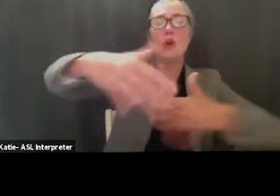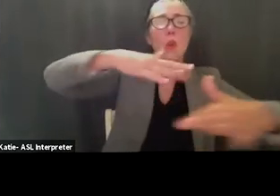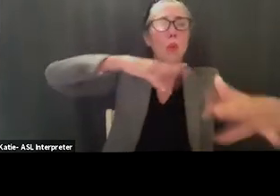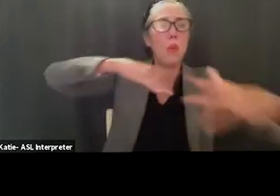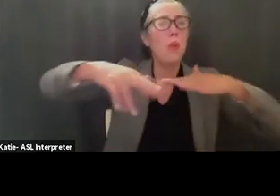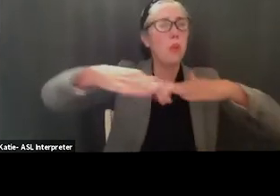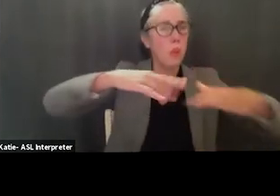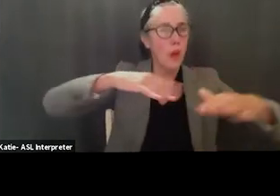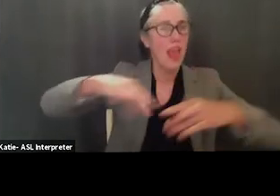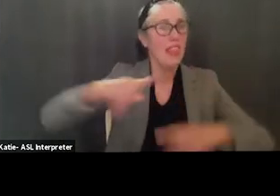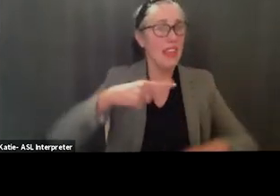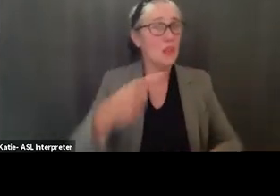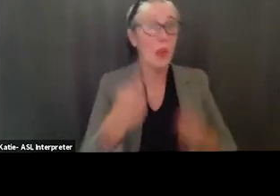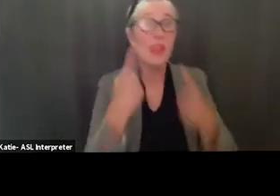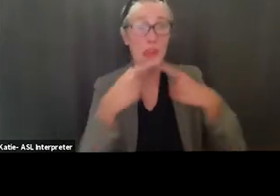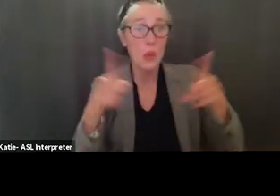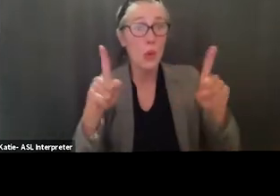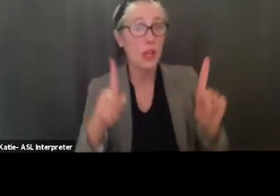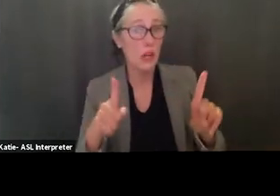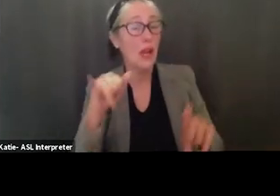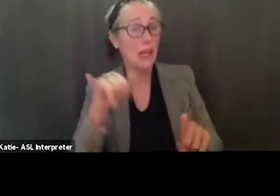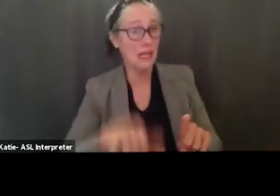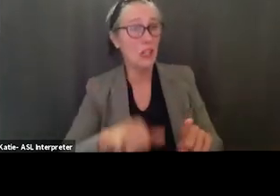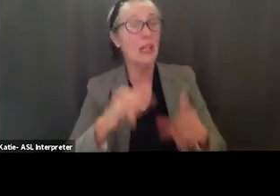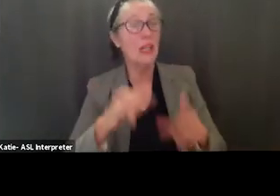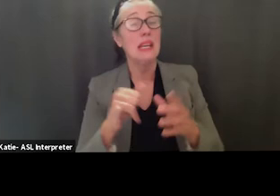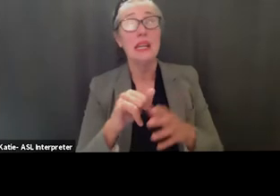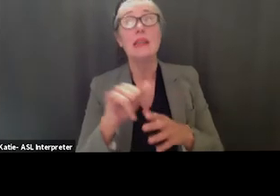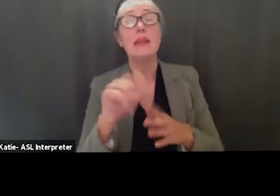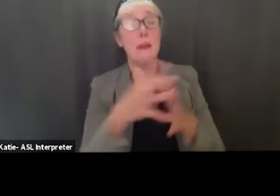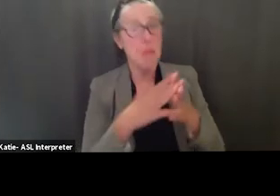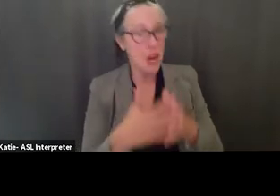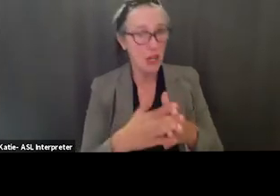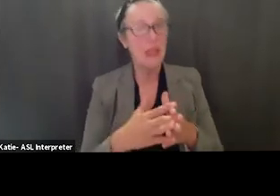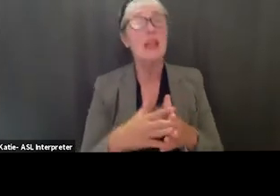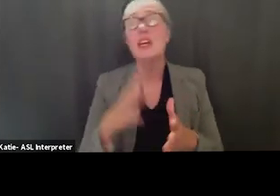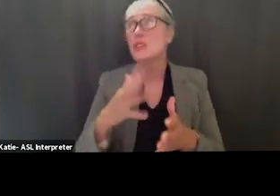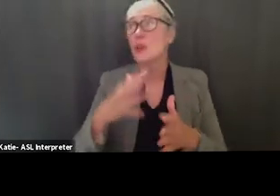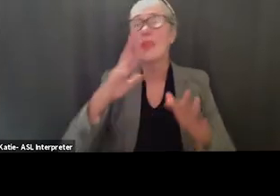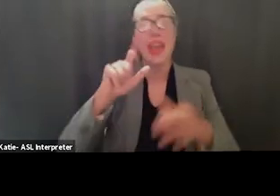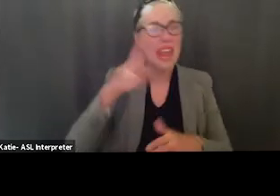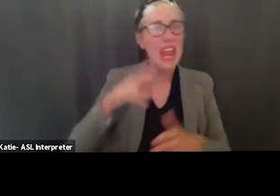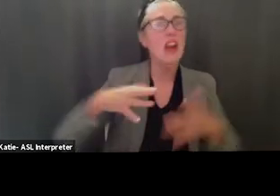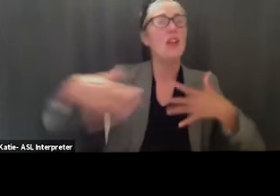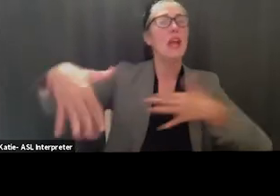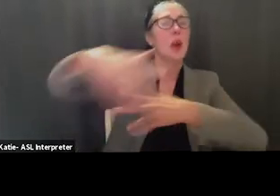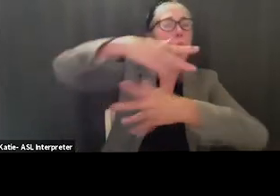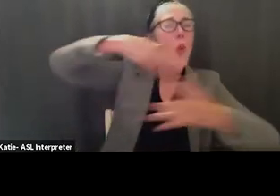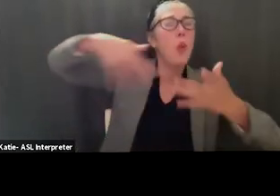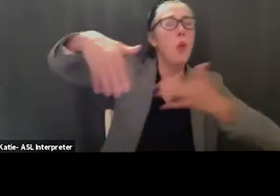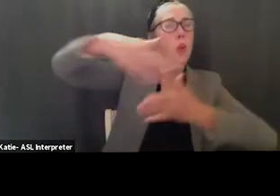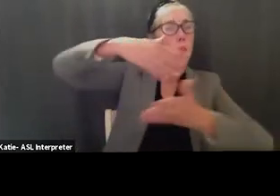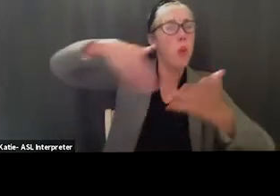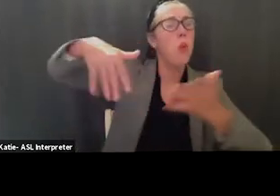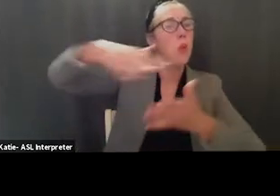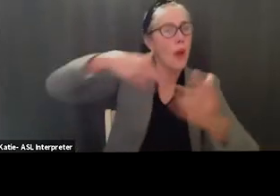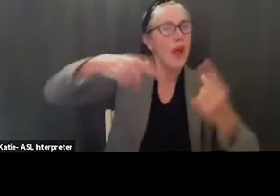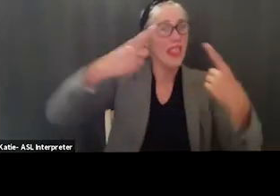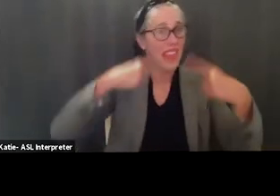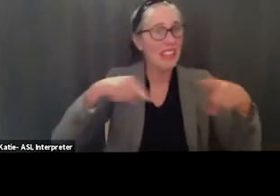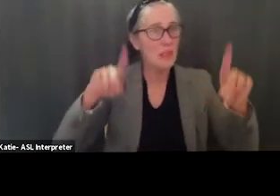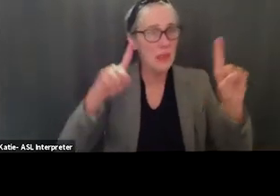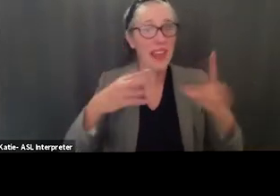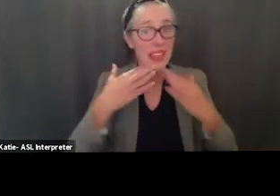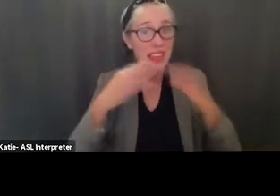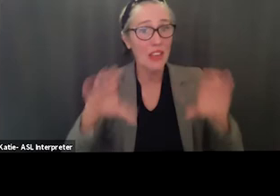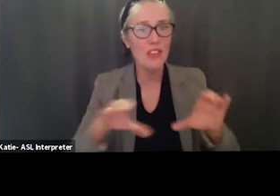in america that's been working really well ventilation is key so thank you for doing that that's important but mask wearing is is not